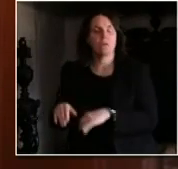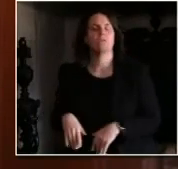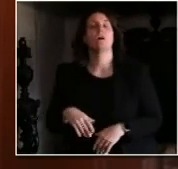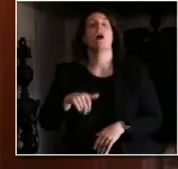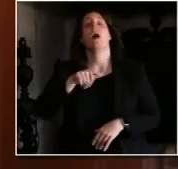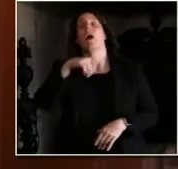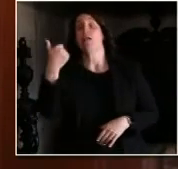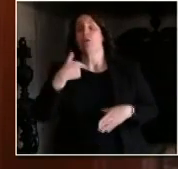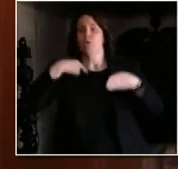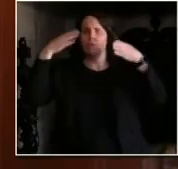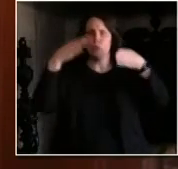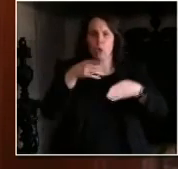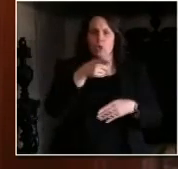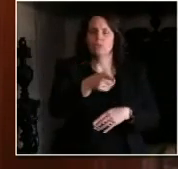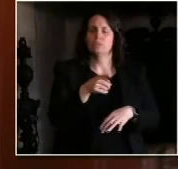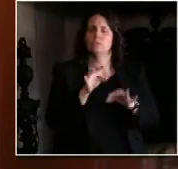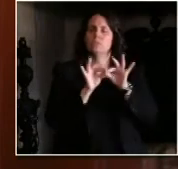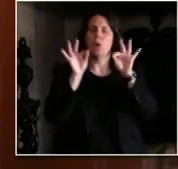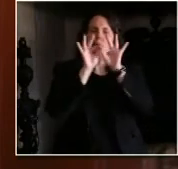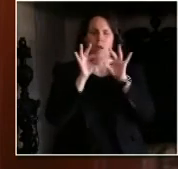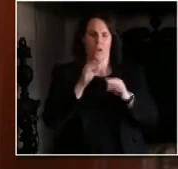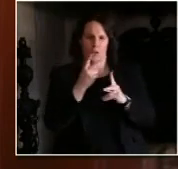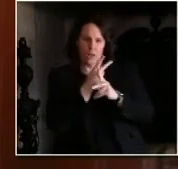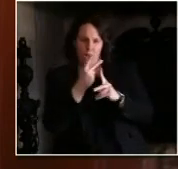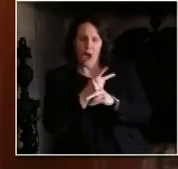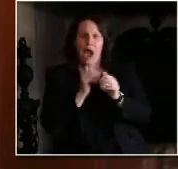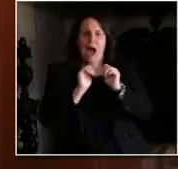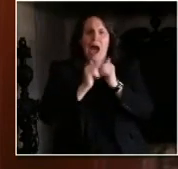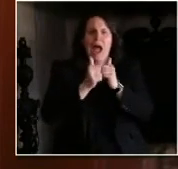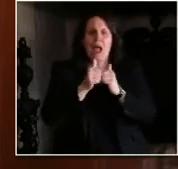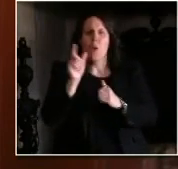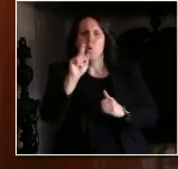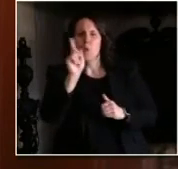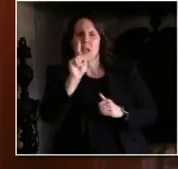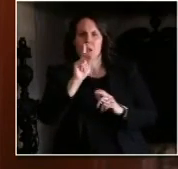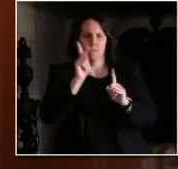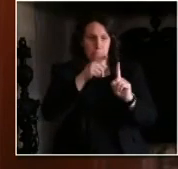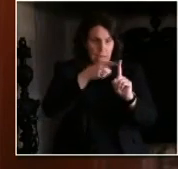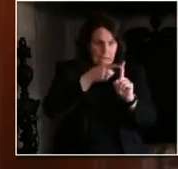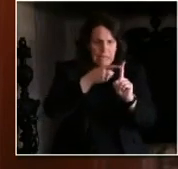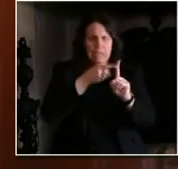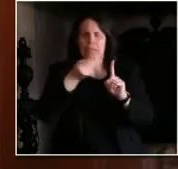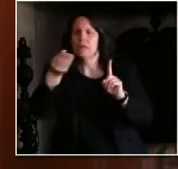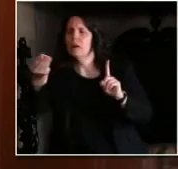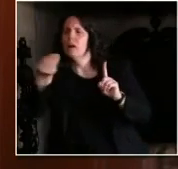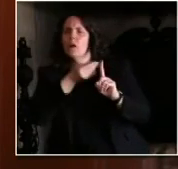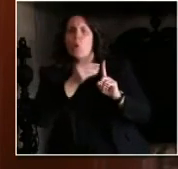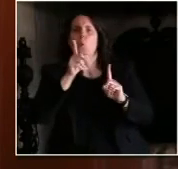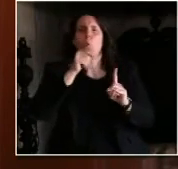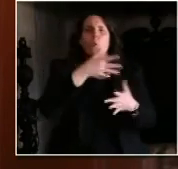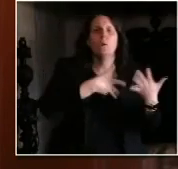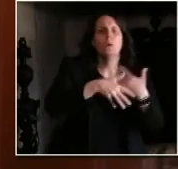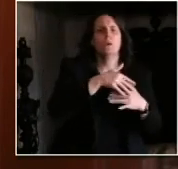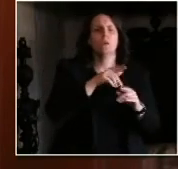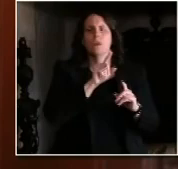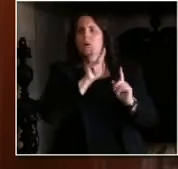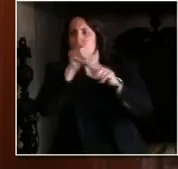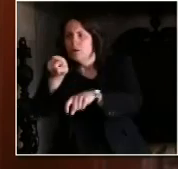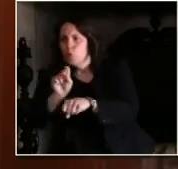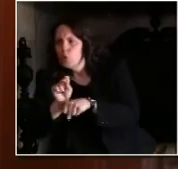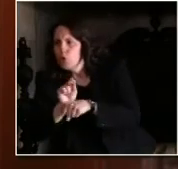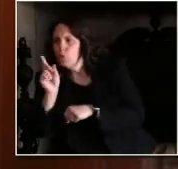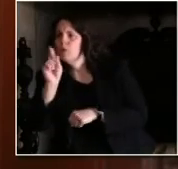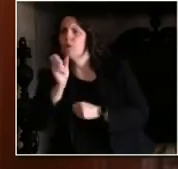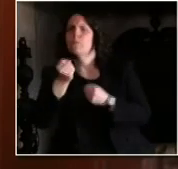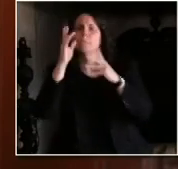that we find out where they have been and who else they may have exposed. The more folks stay safer at home, the easier it is for